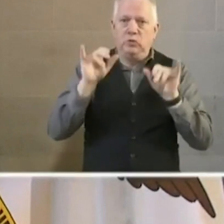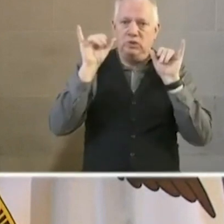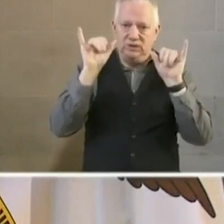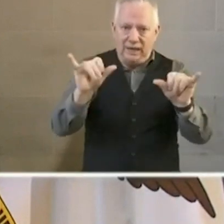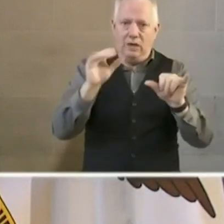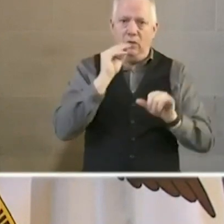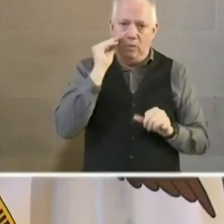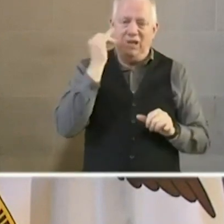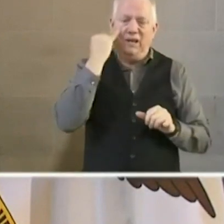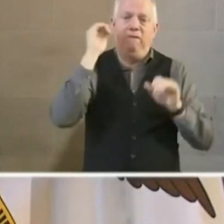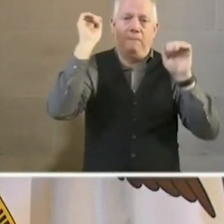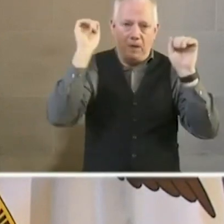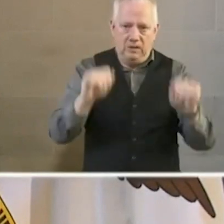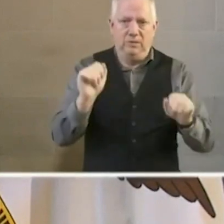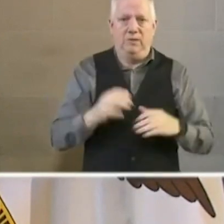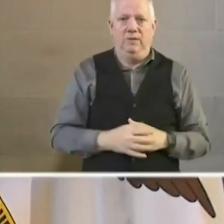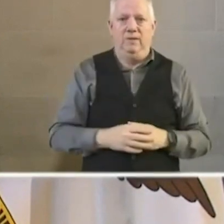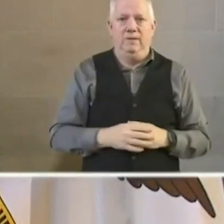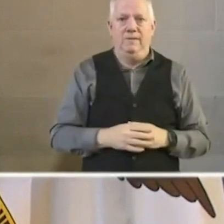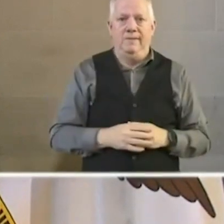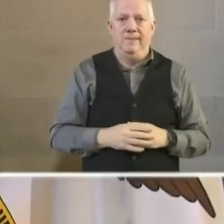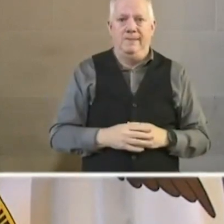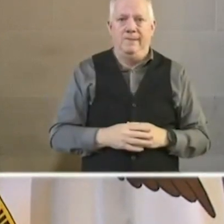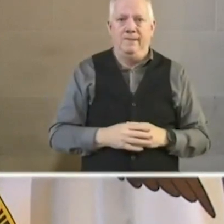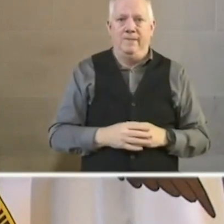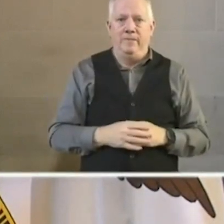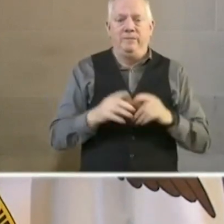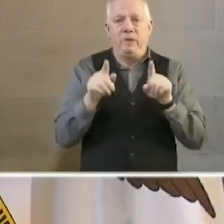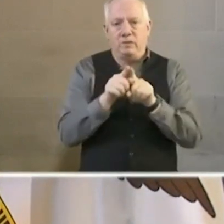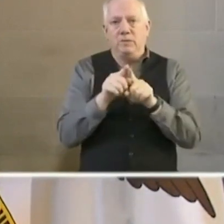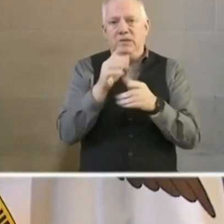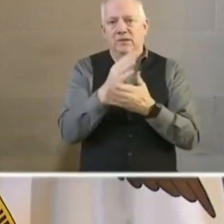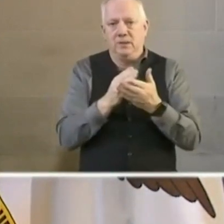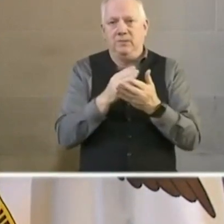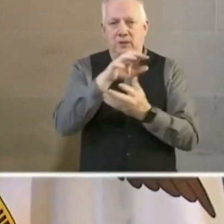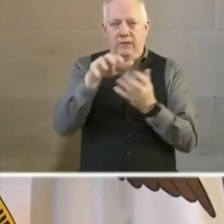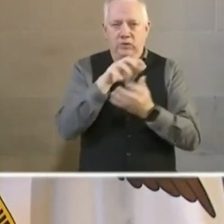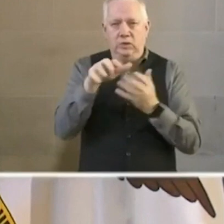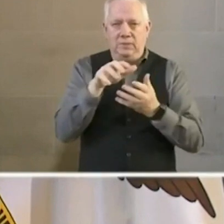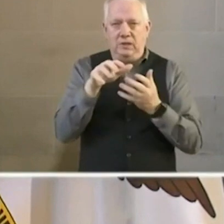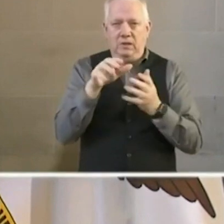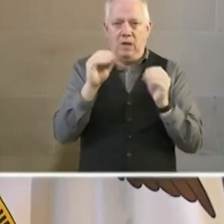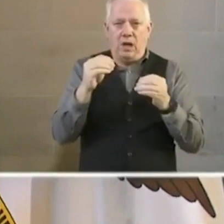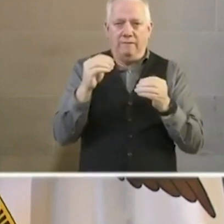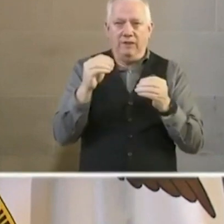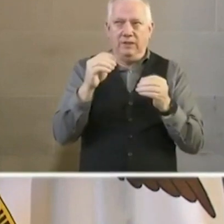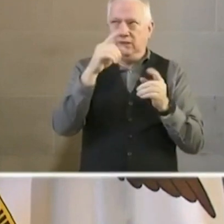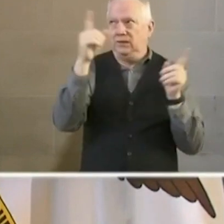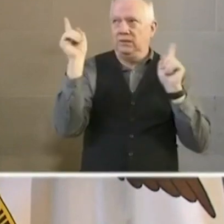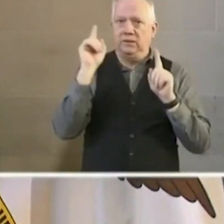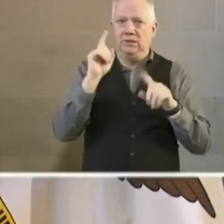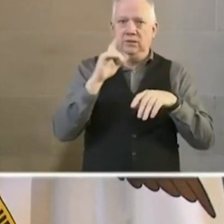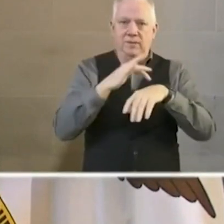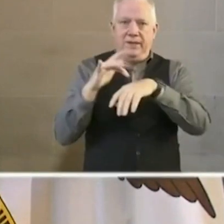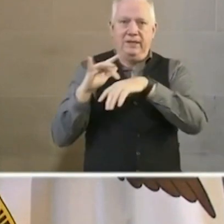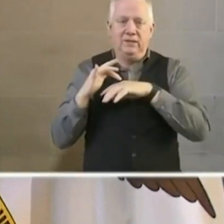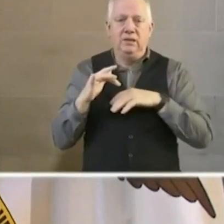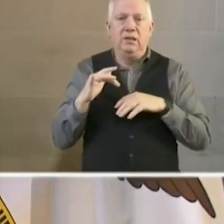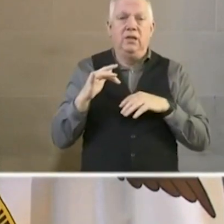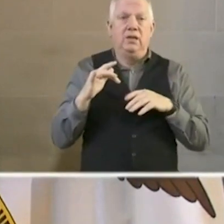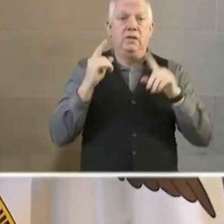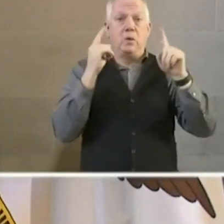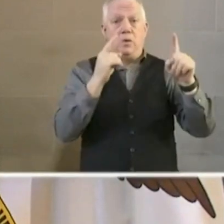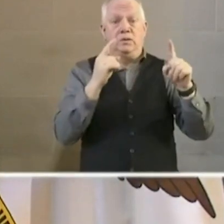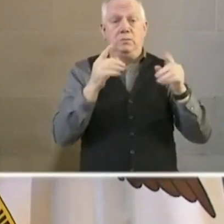stay at home if at all possible. Also, there's been some confusion around office space, and I think that the